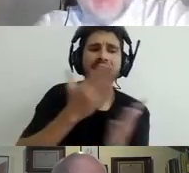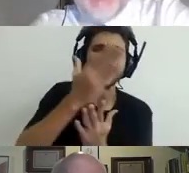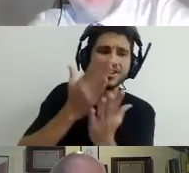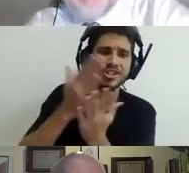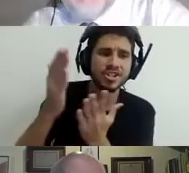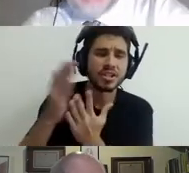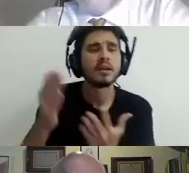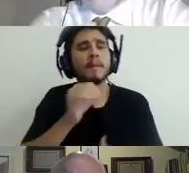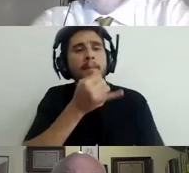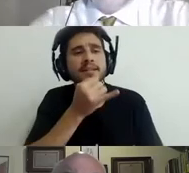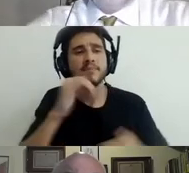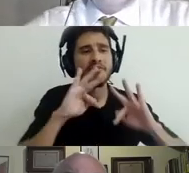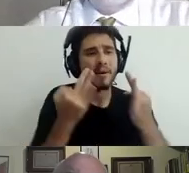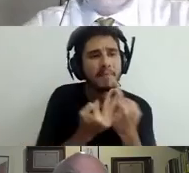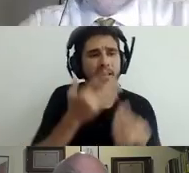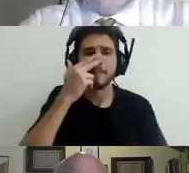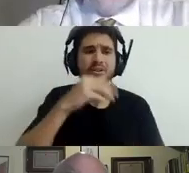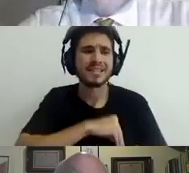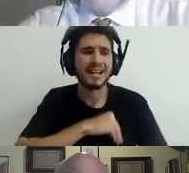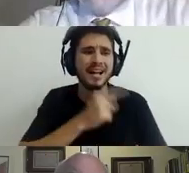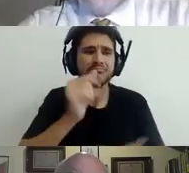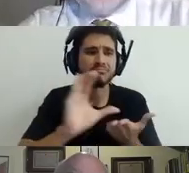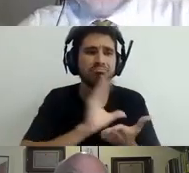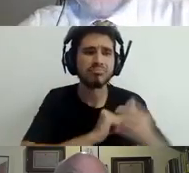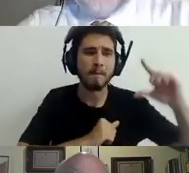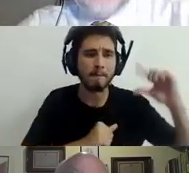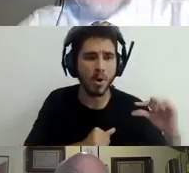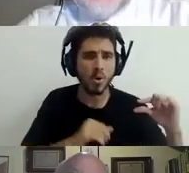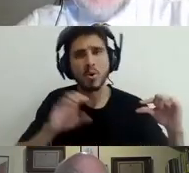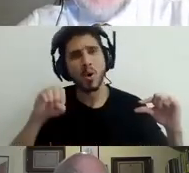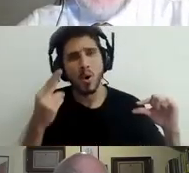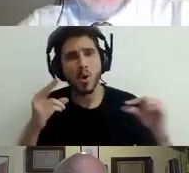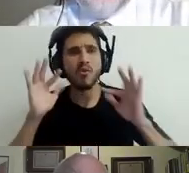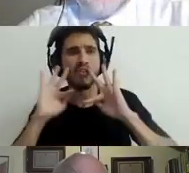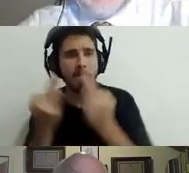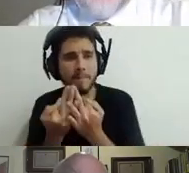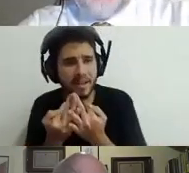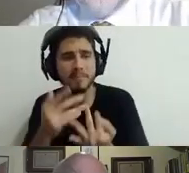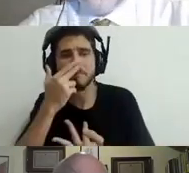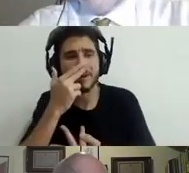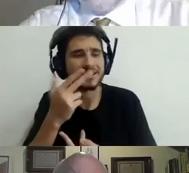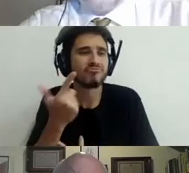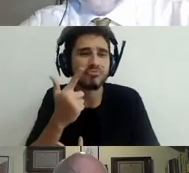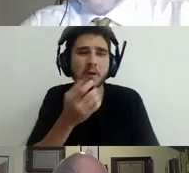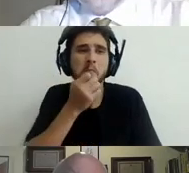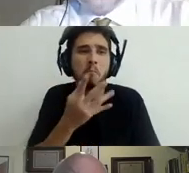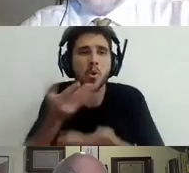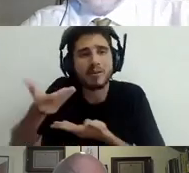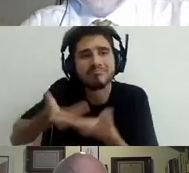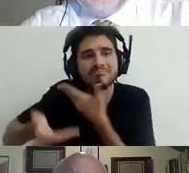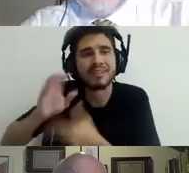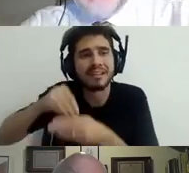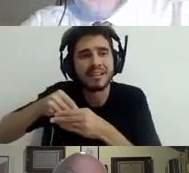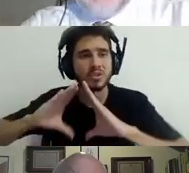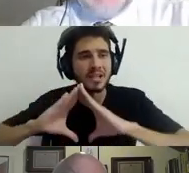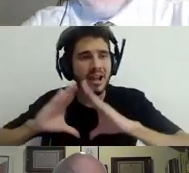And we have to design a very personalized approach informed by learning sciences